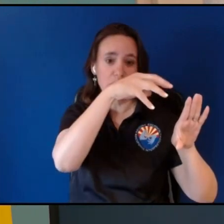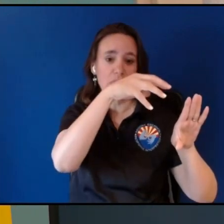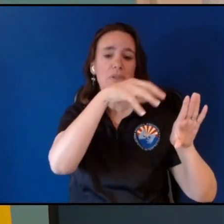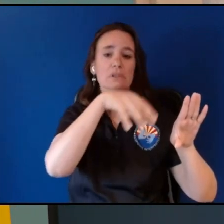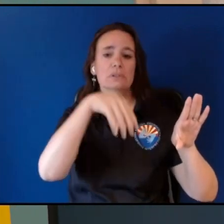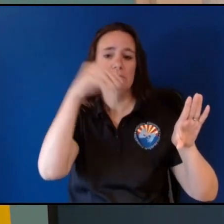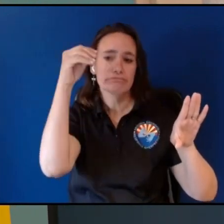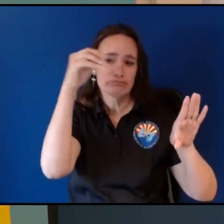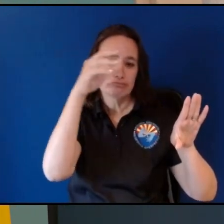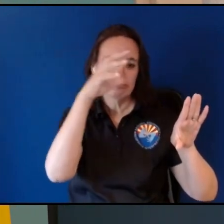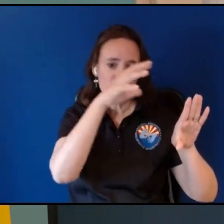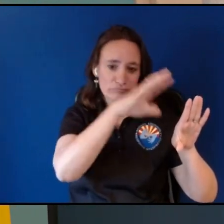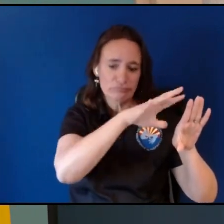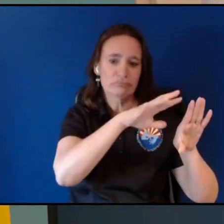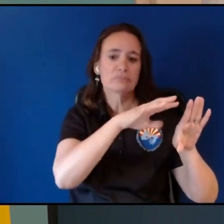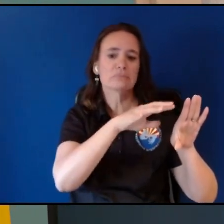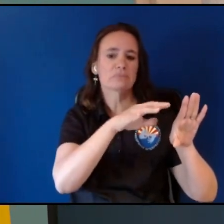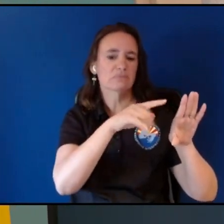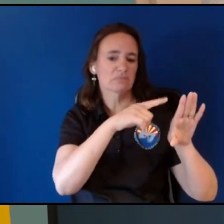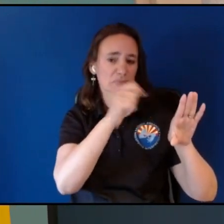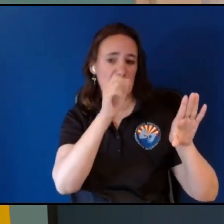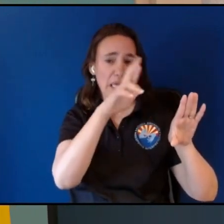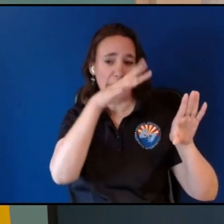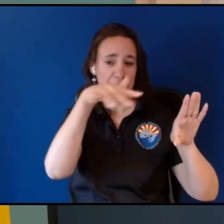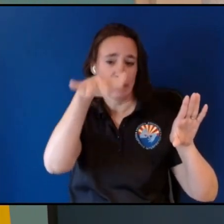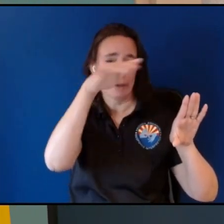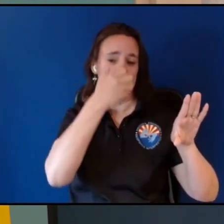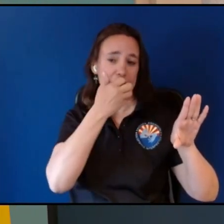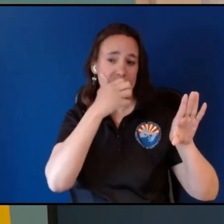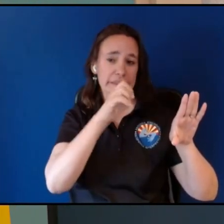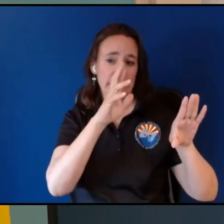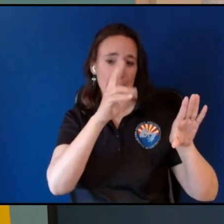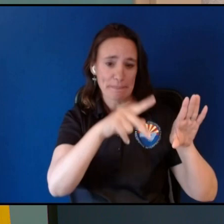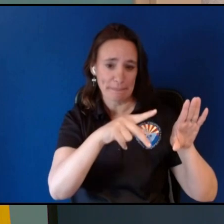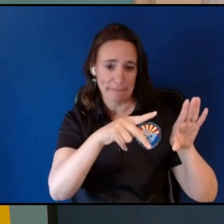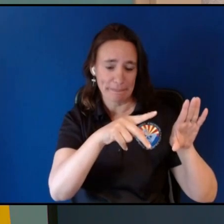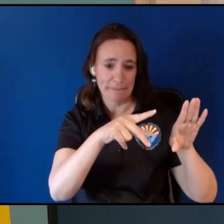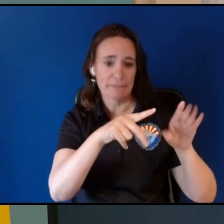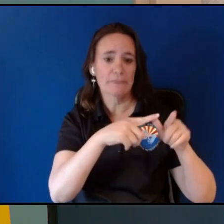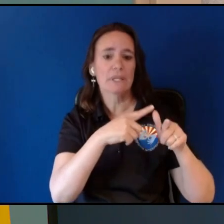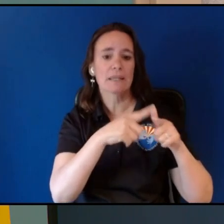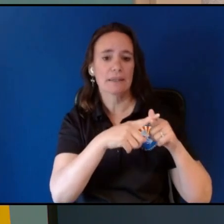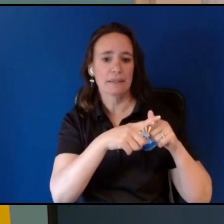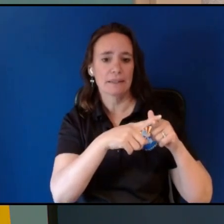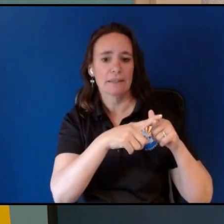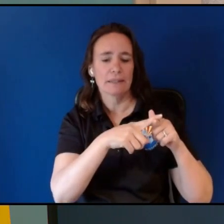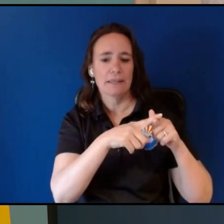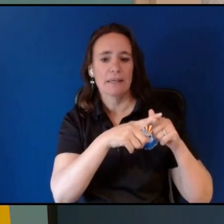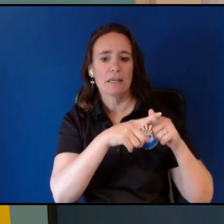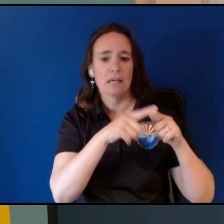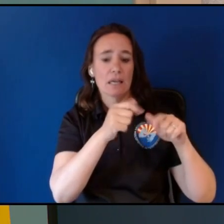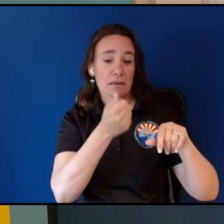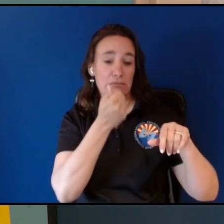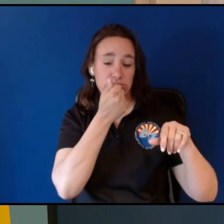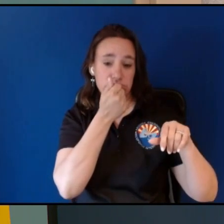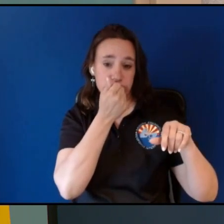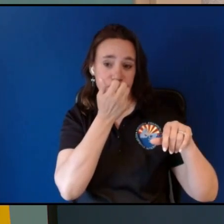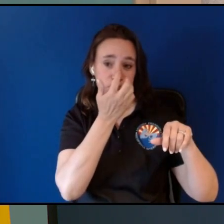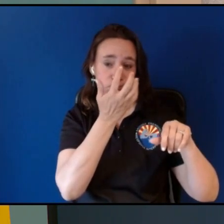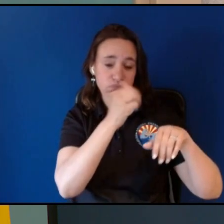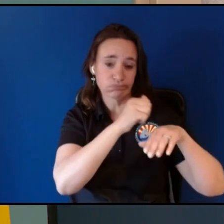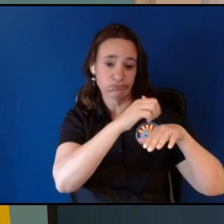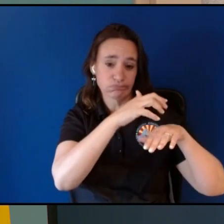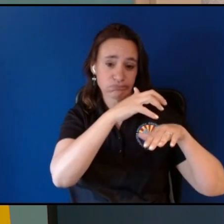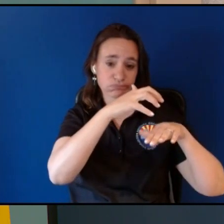helps to heat the air temperatures near the surface and as you get heating of the air that air becomes